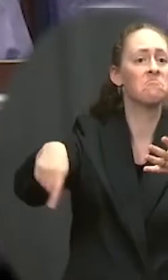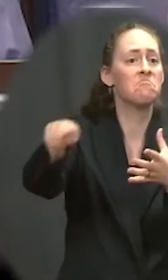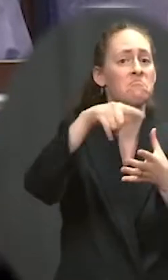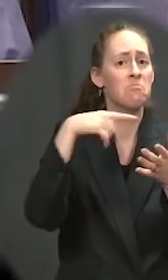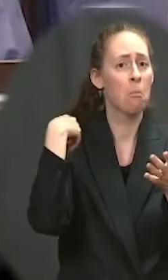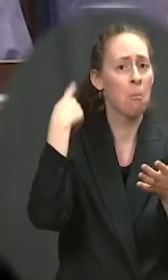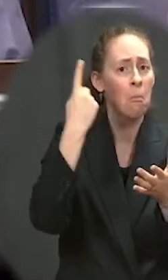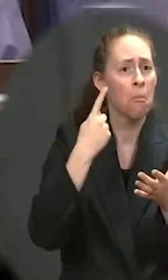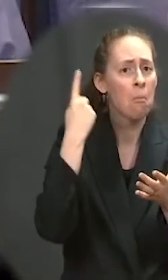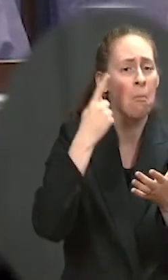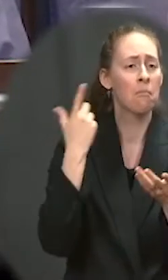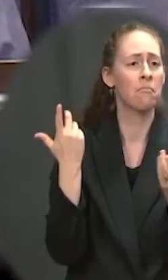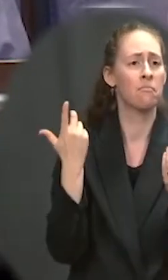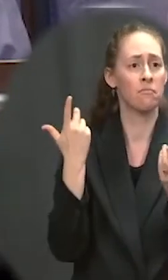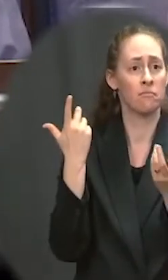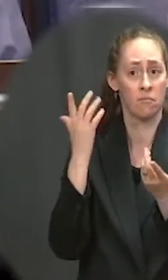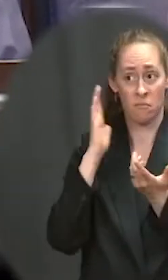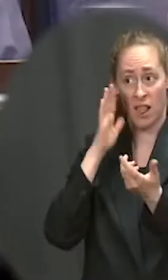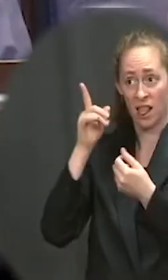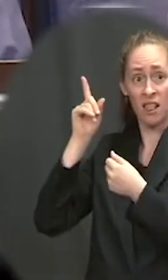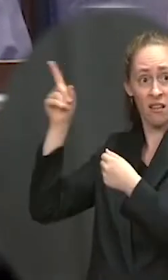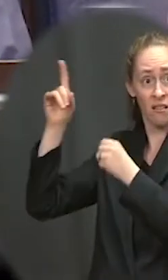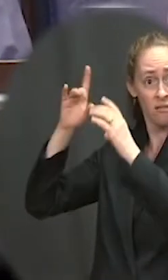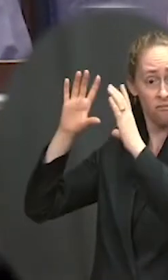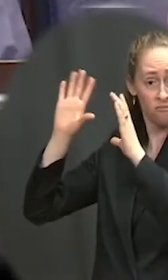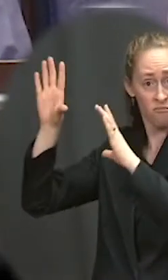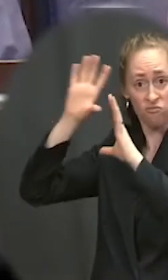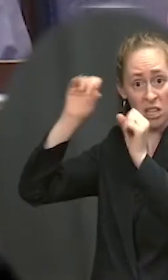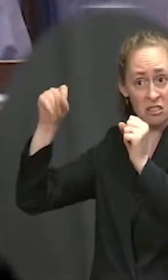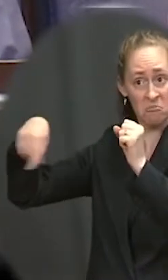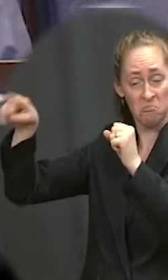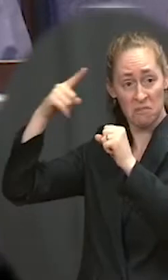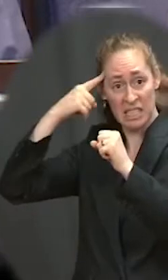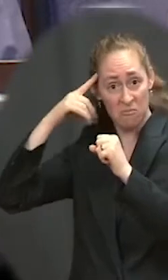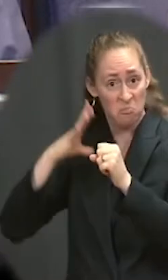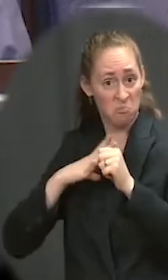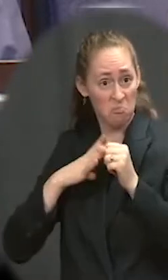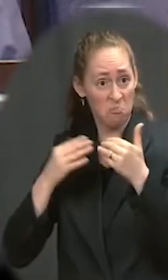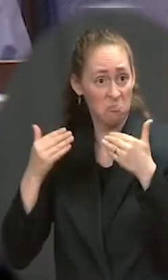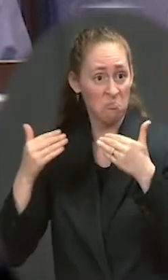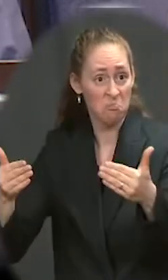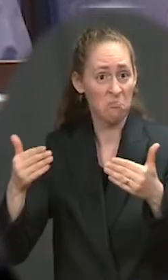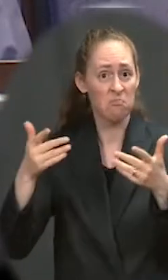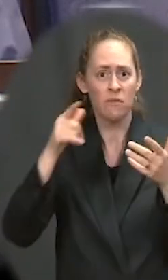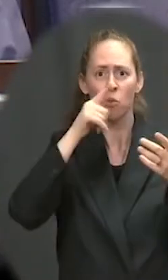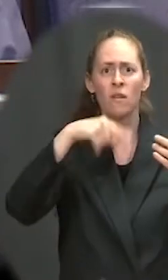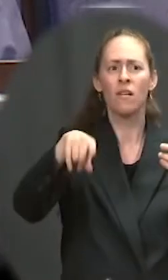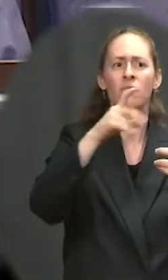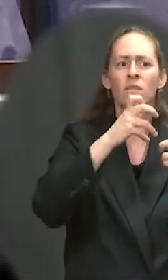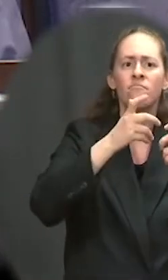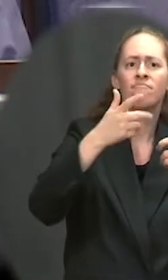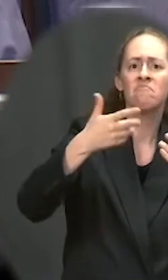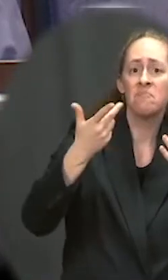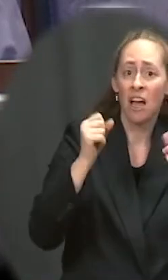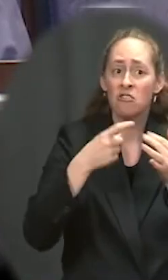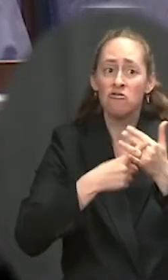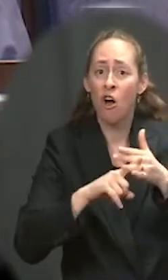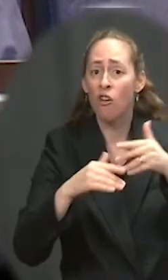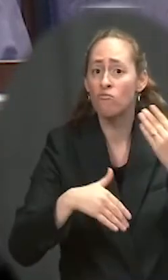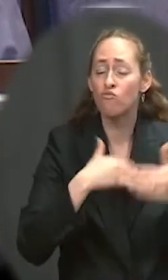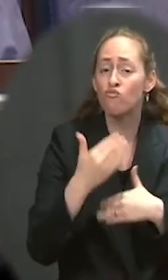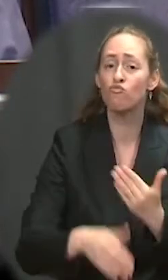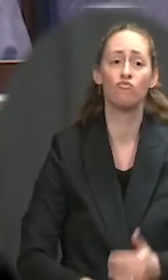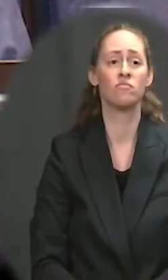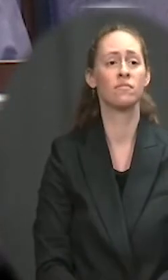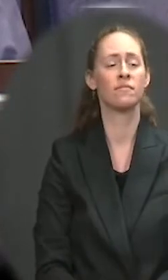think that that is a good approach for sports teams to take and maybe other large